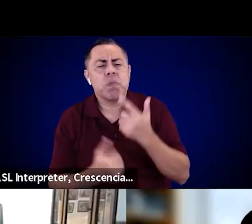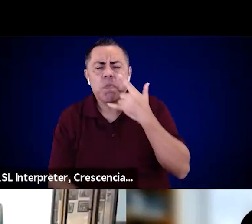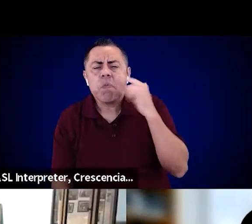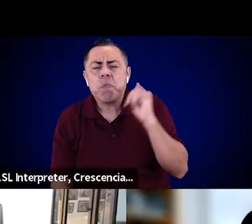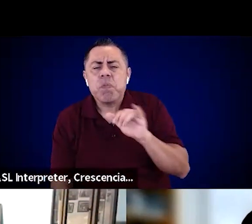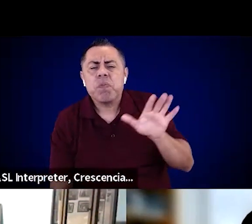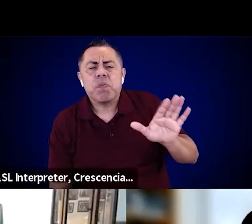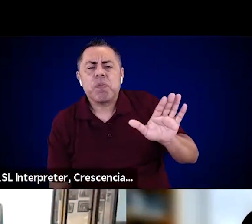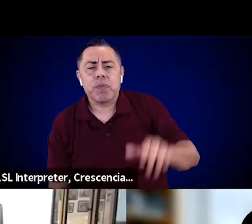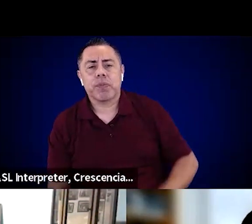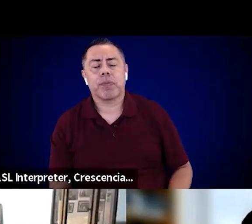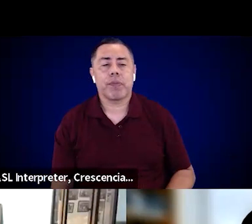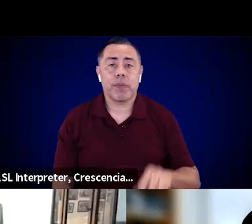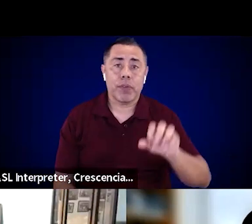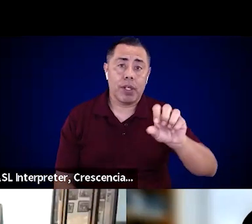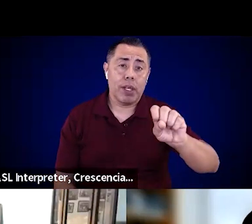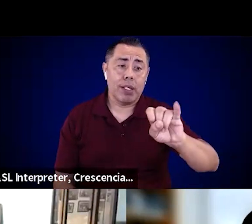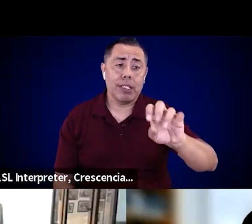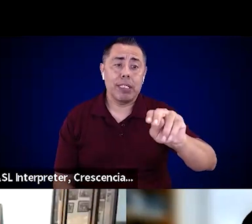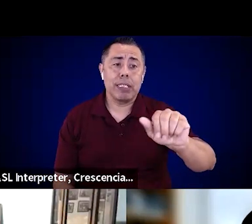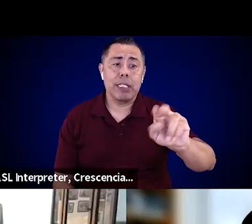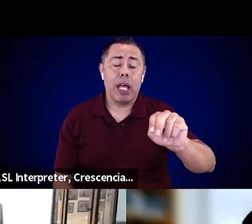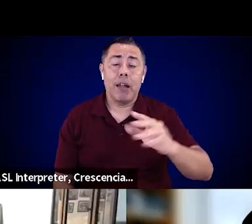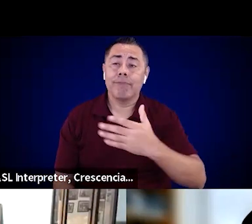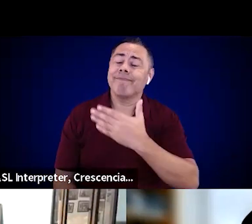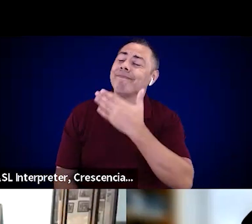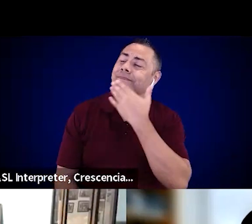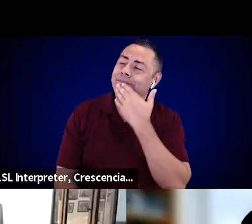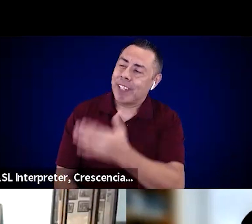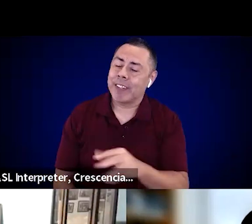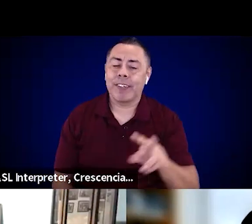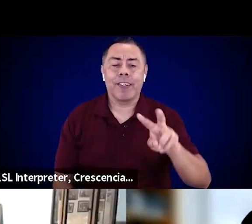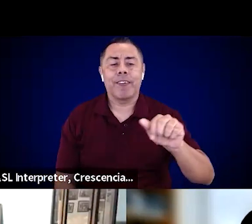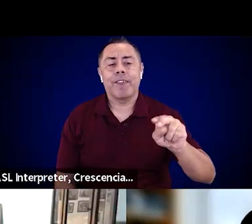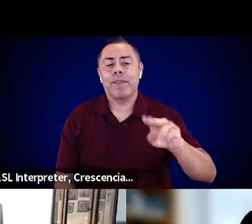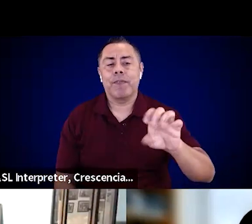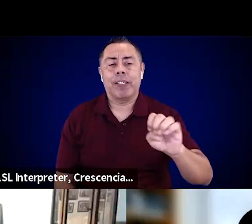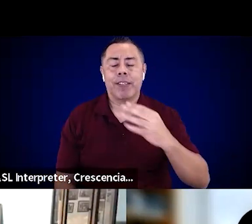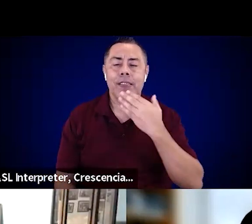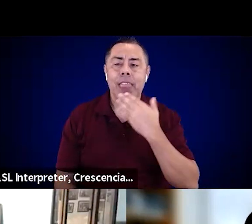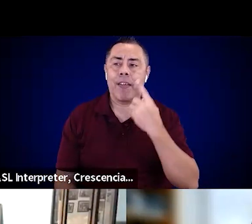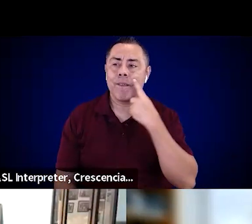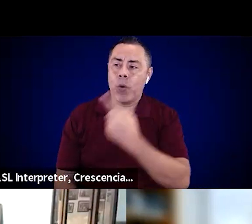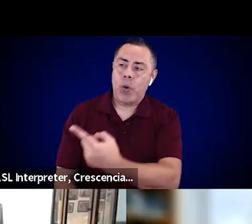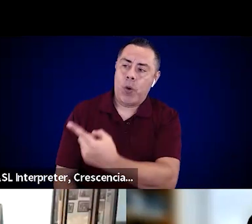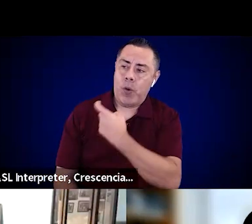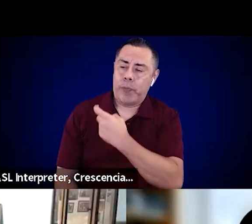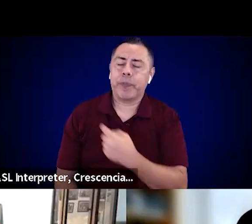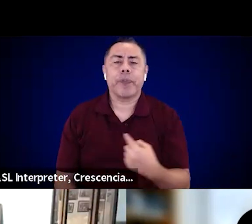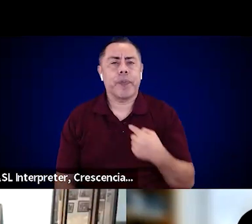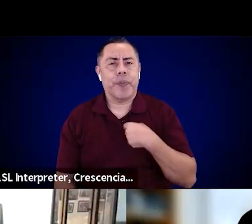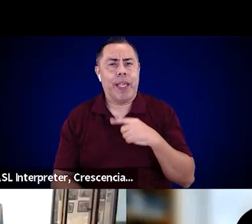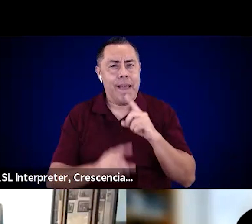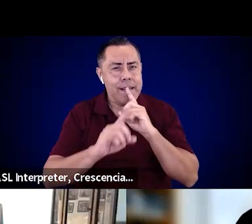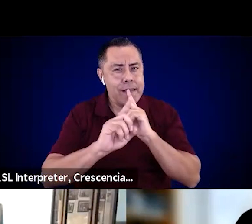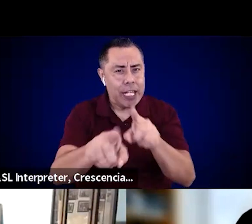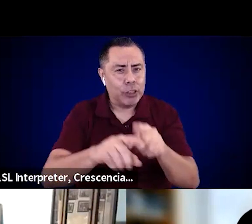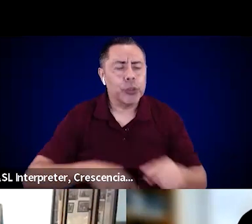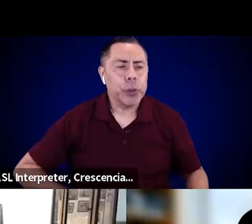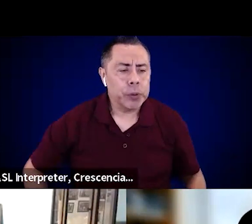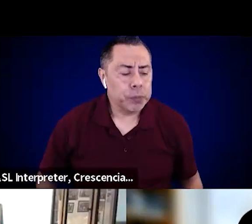Yeah, absolutely Vince, thank you, and thank you for that question. I want to say I can actually add